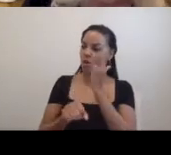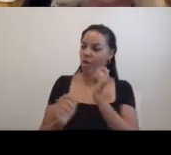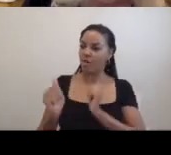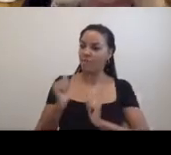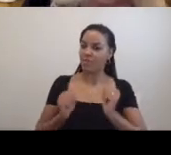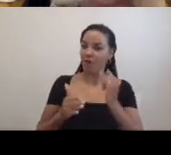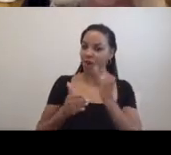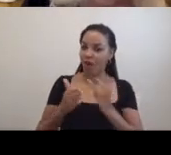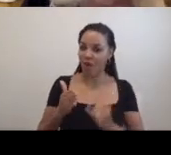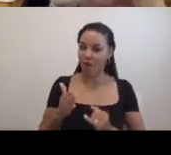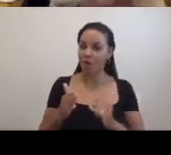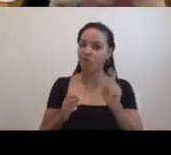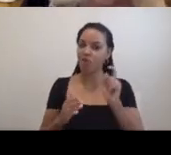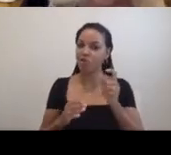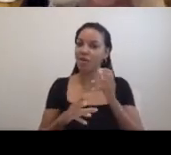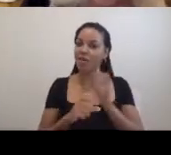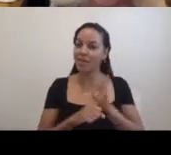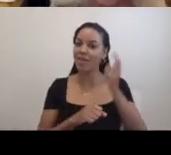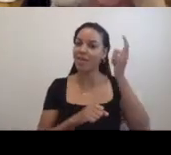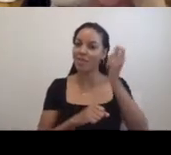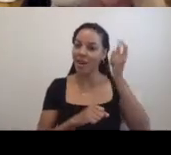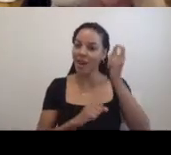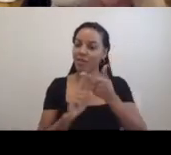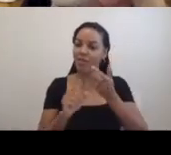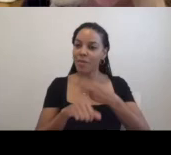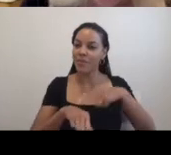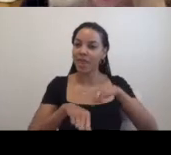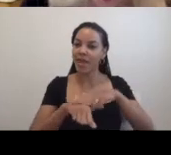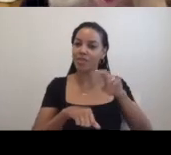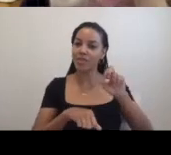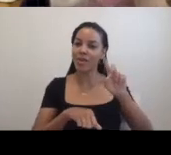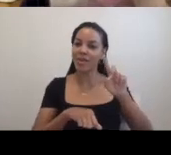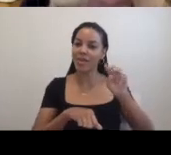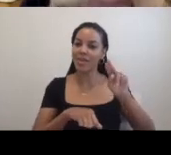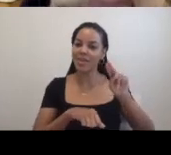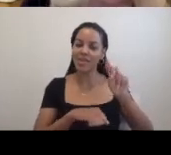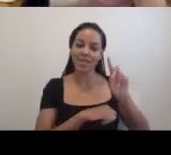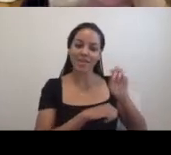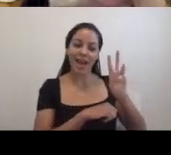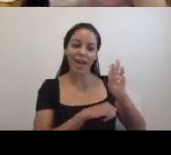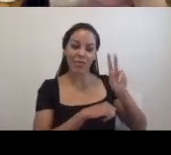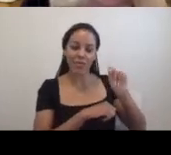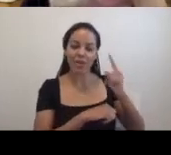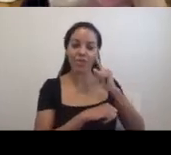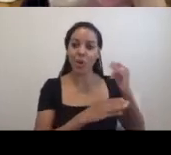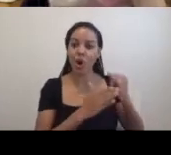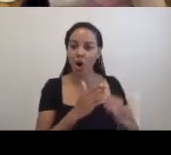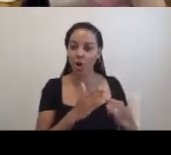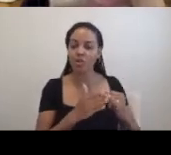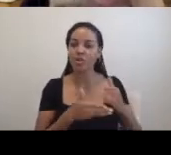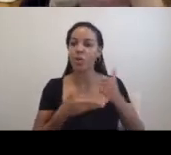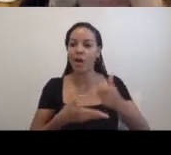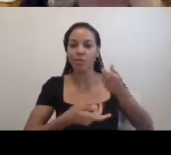qualify for a grant from the National Endowment for the Arts to replace some of their cut